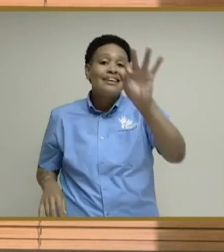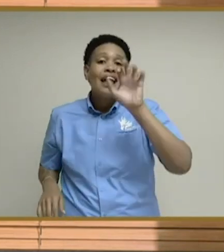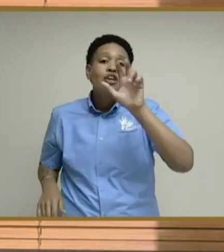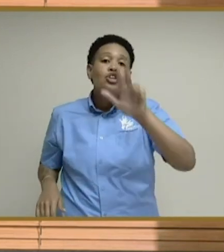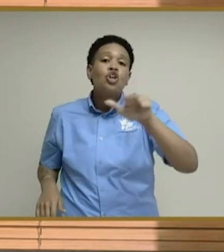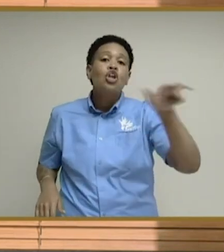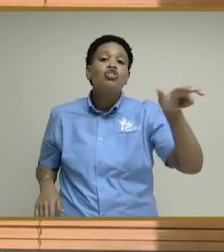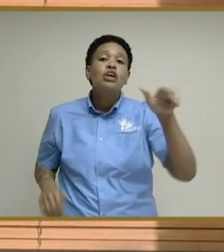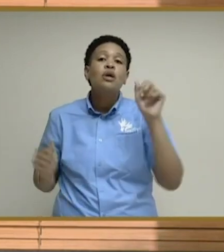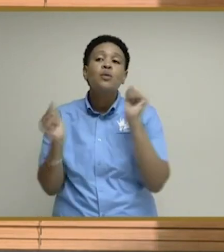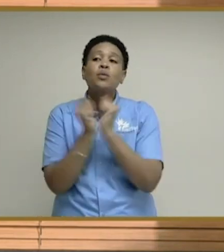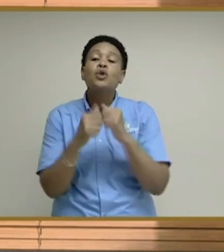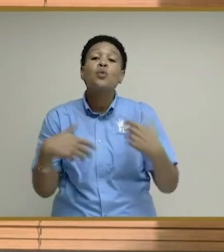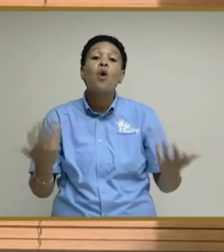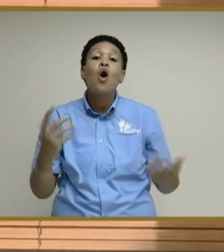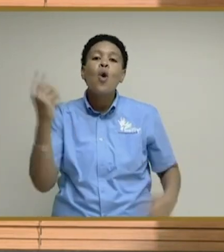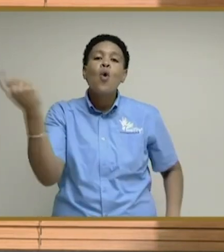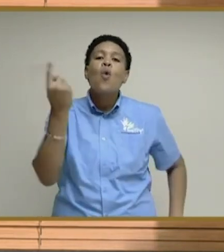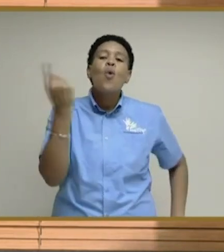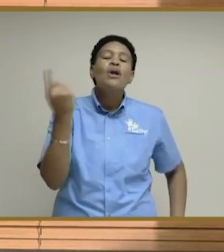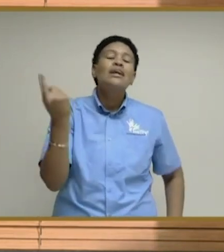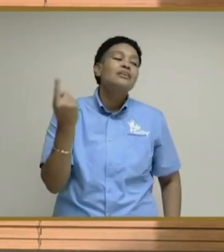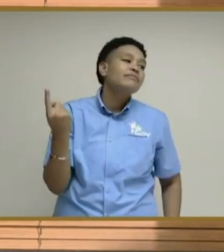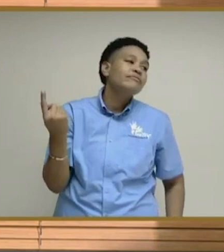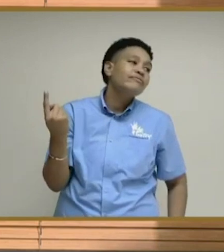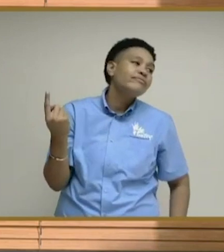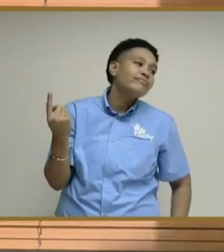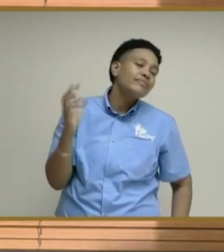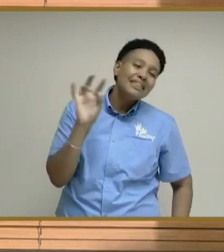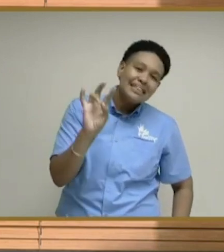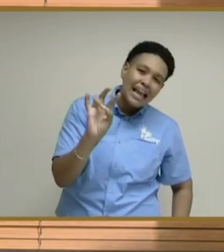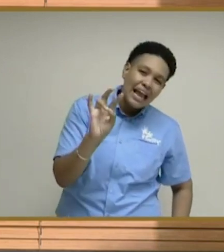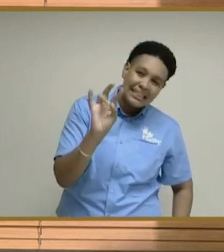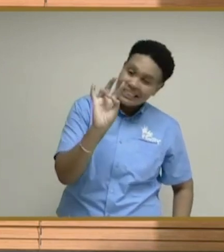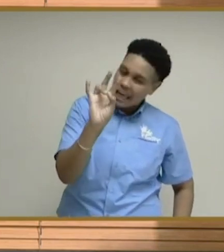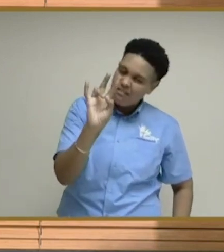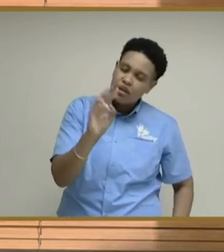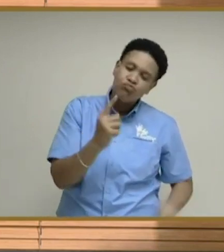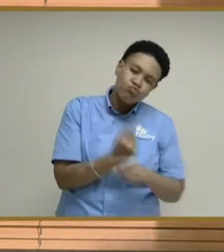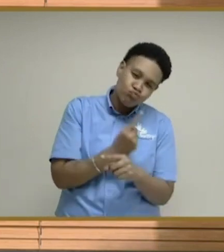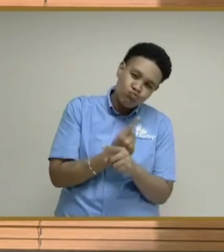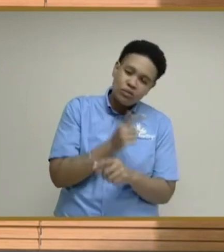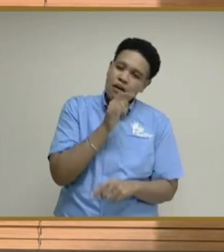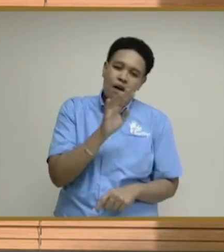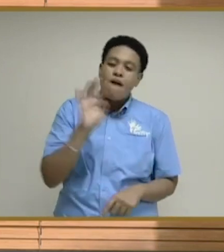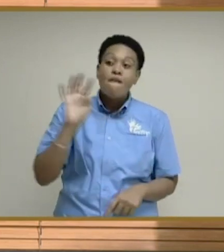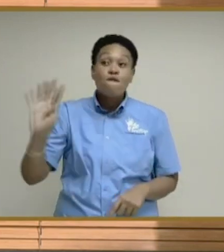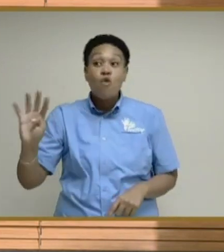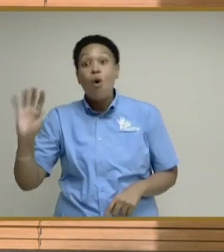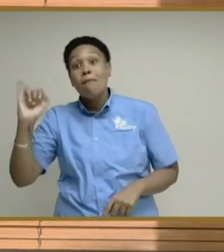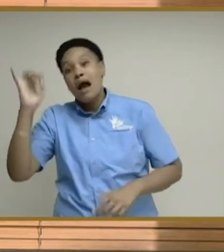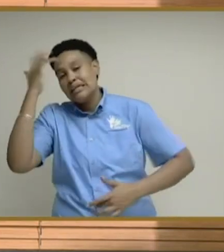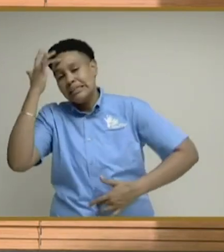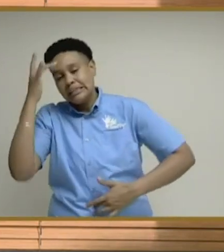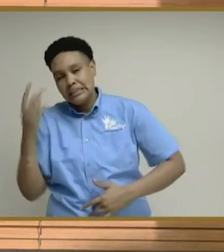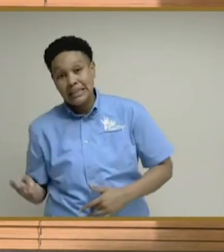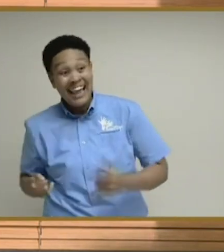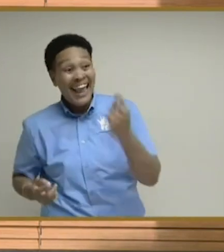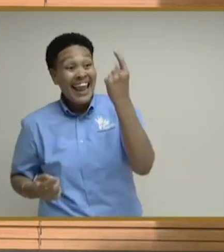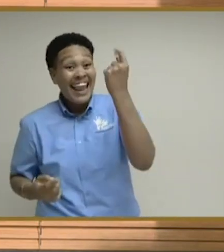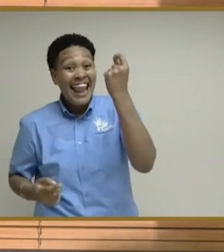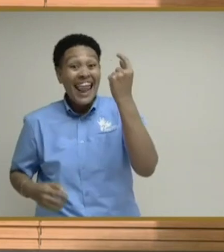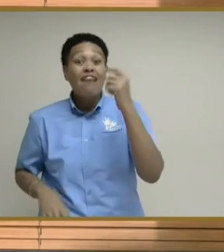933 with only, sorry, seven are moderate and four are critical. 11 of 933 that